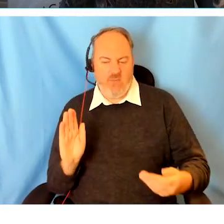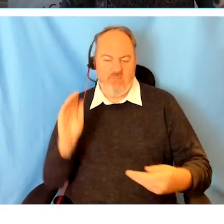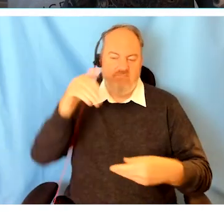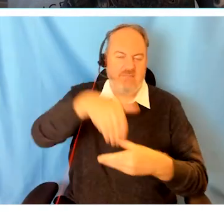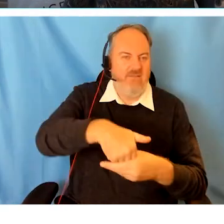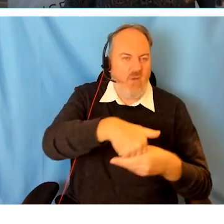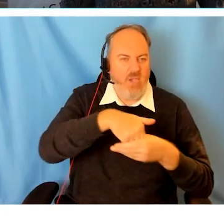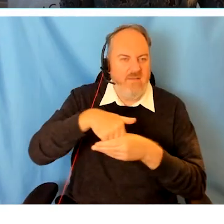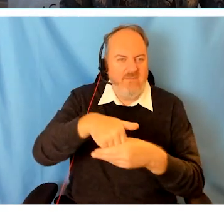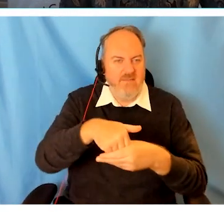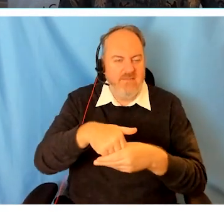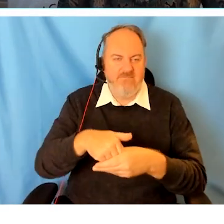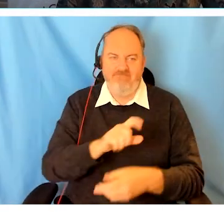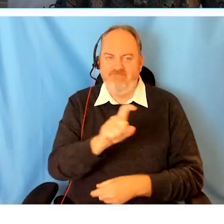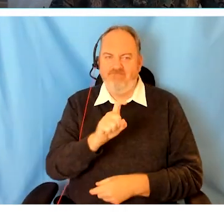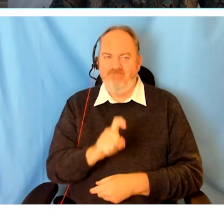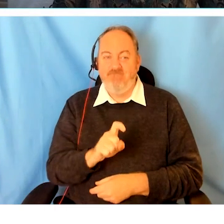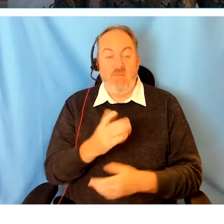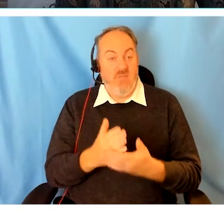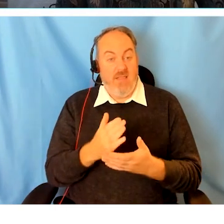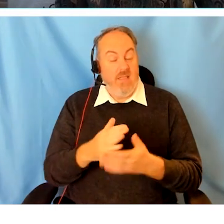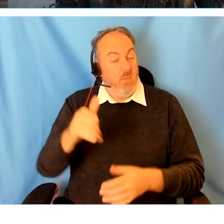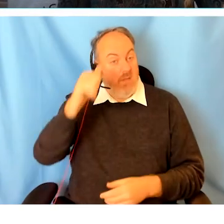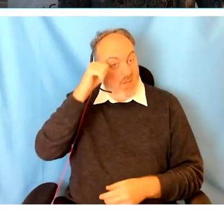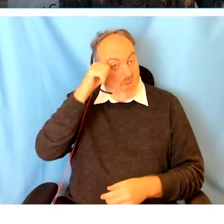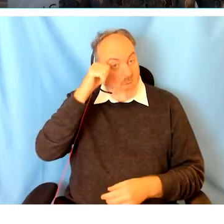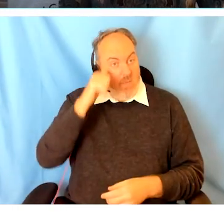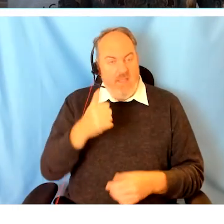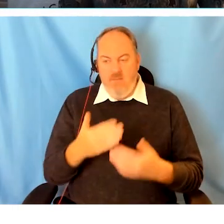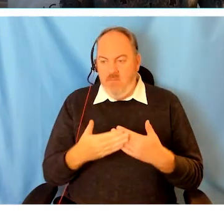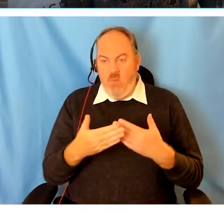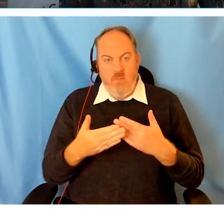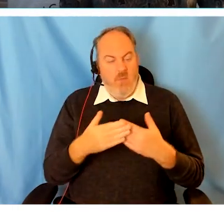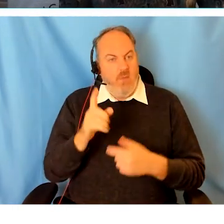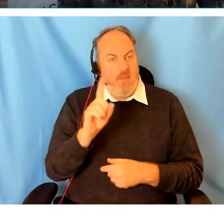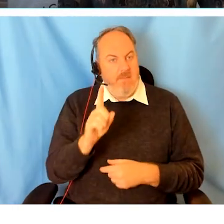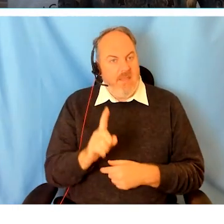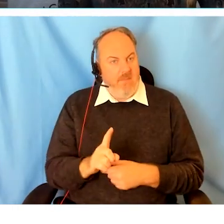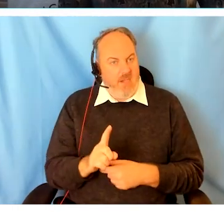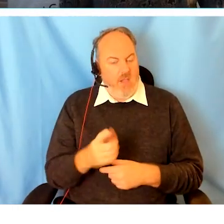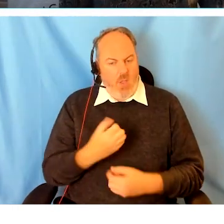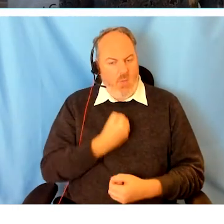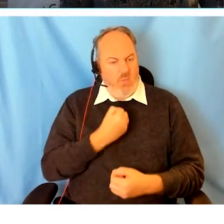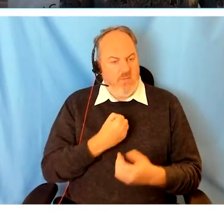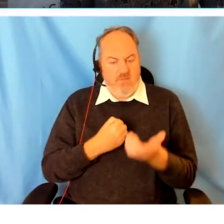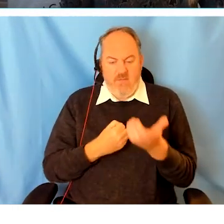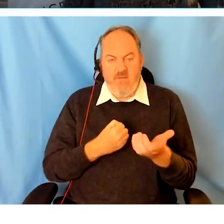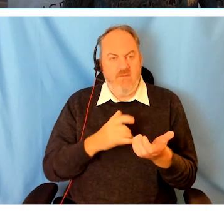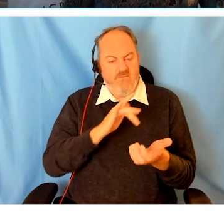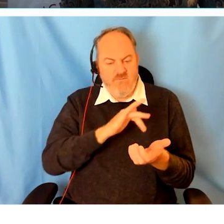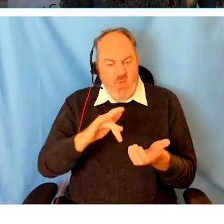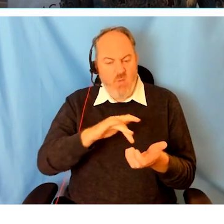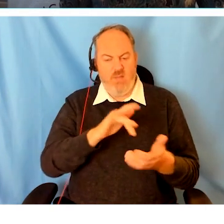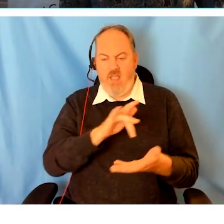Some recent research and insights are showing that device ownership in itself is high across the UK and